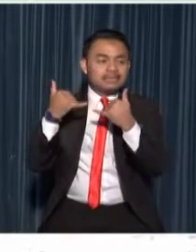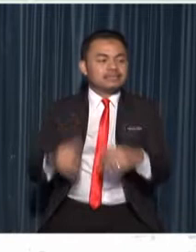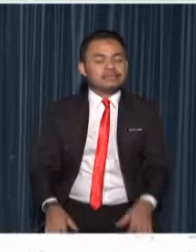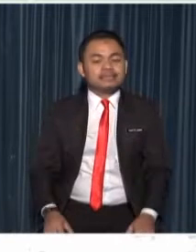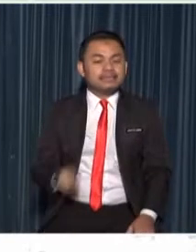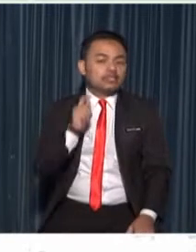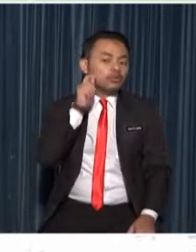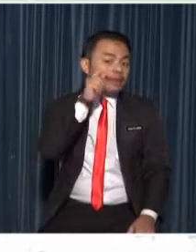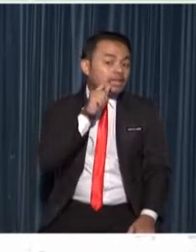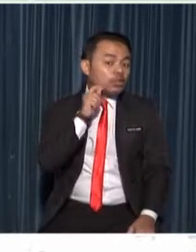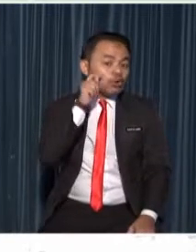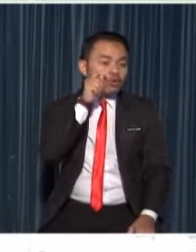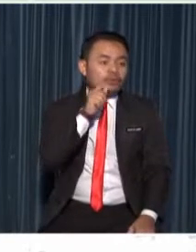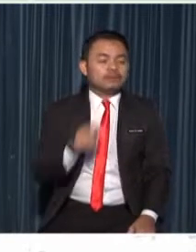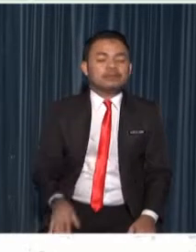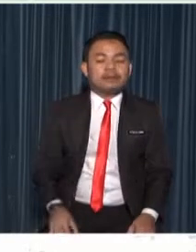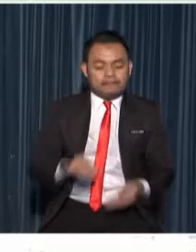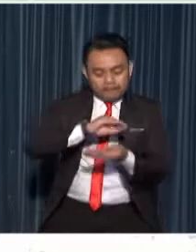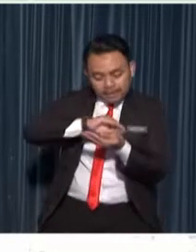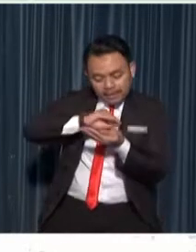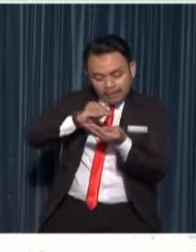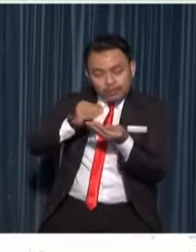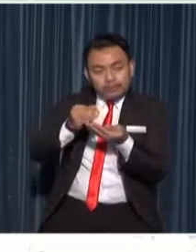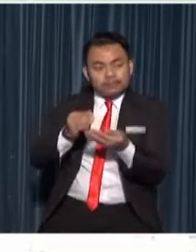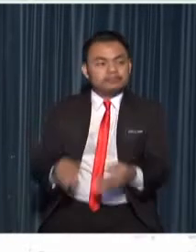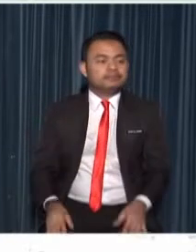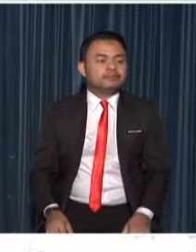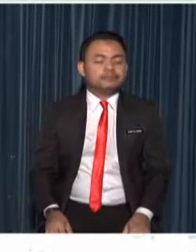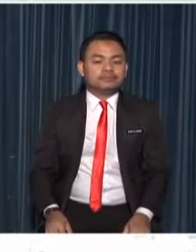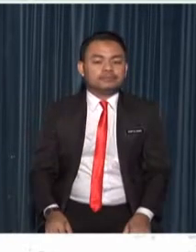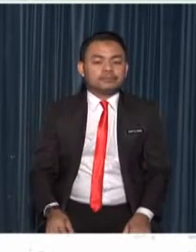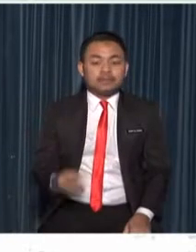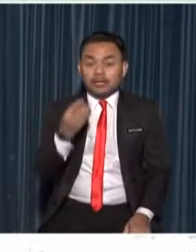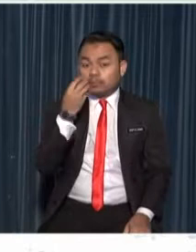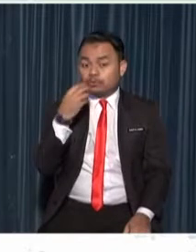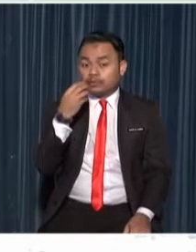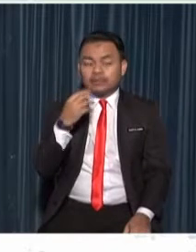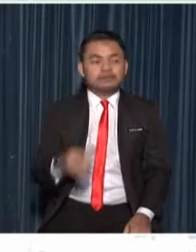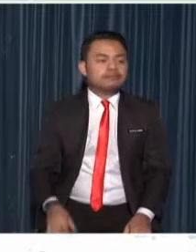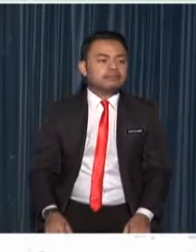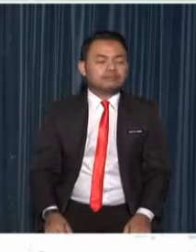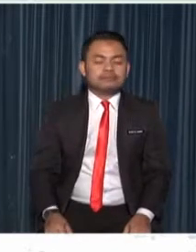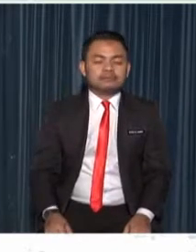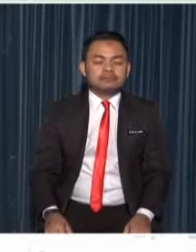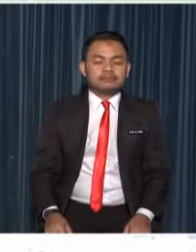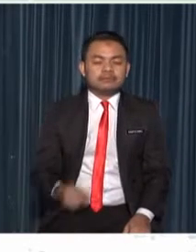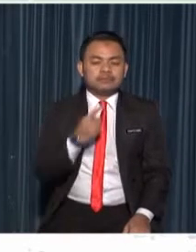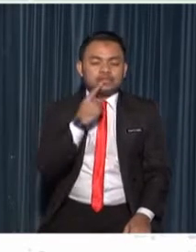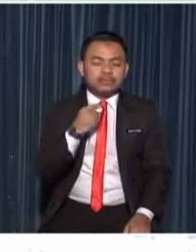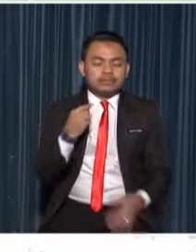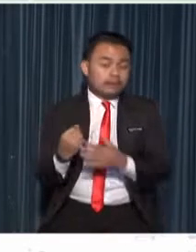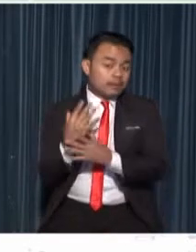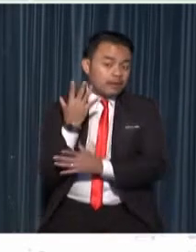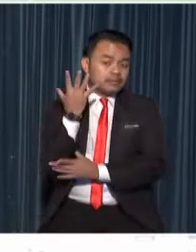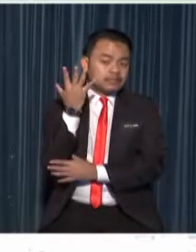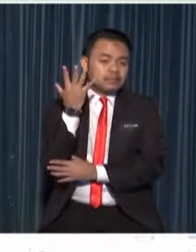tomato mango rambutan rambutan rambutan and chili plants